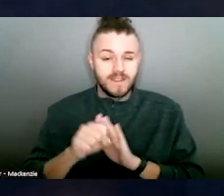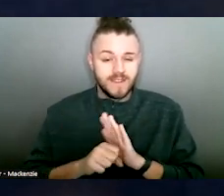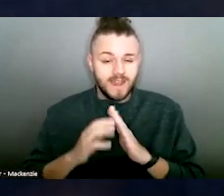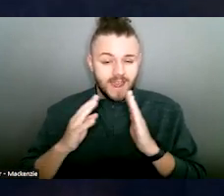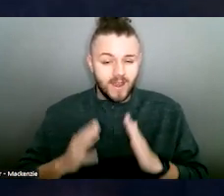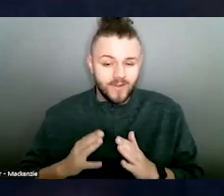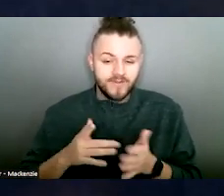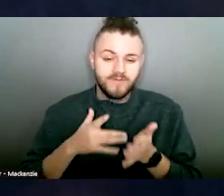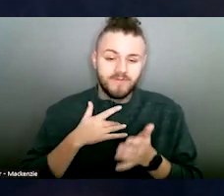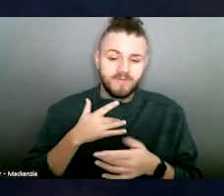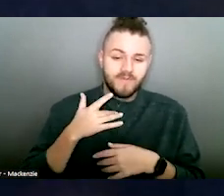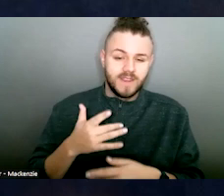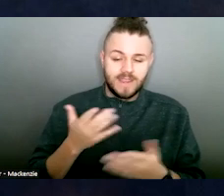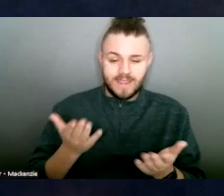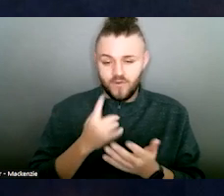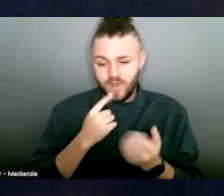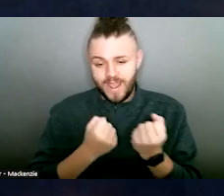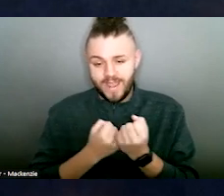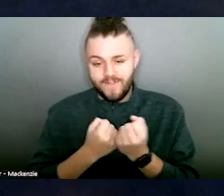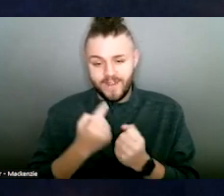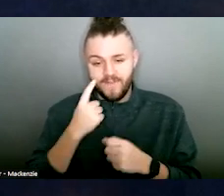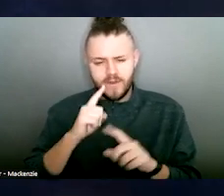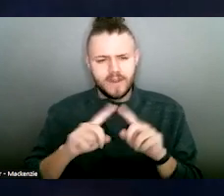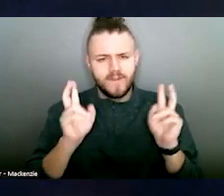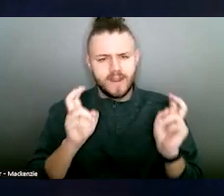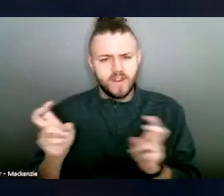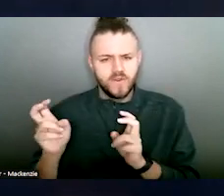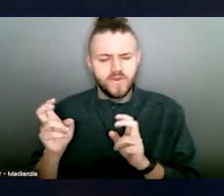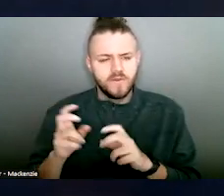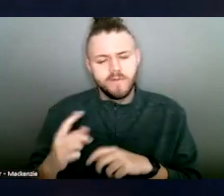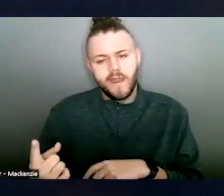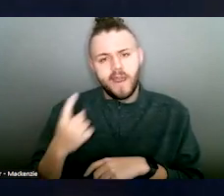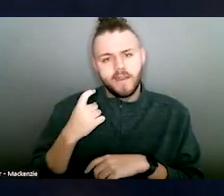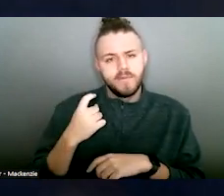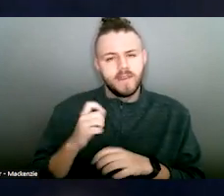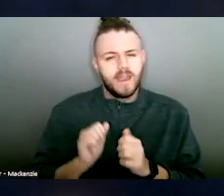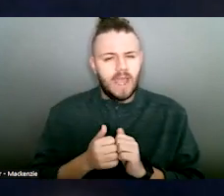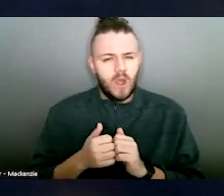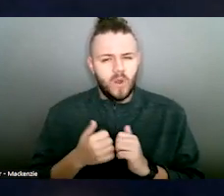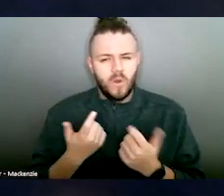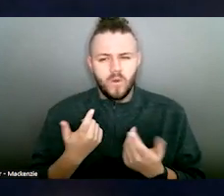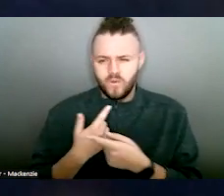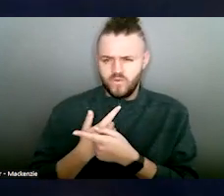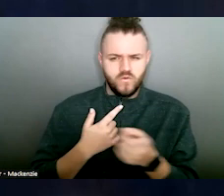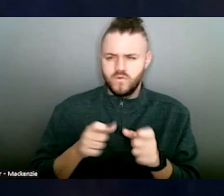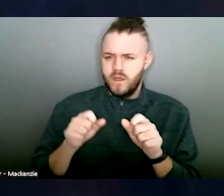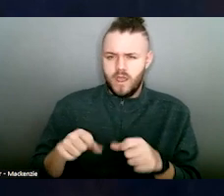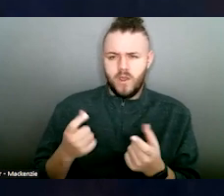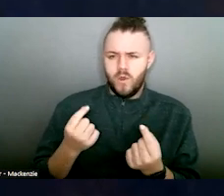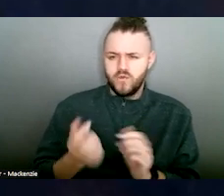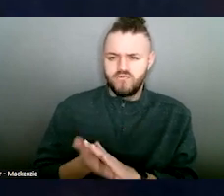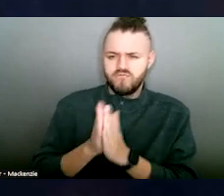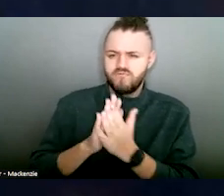Florida who are here to advocate for issues. They ask me, you know, how can, what can you do to make a difference